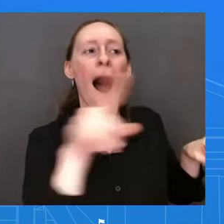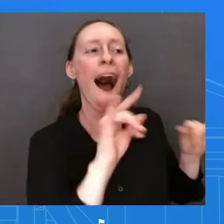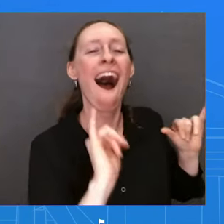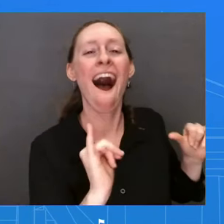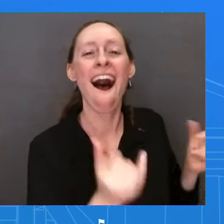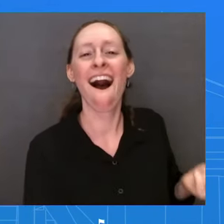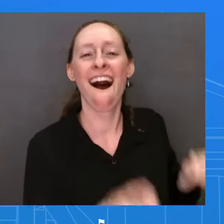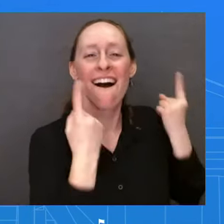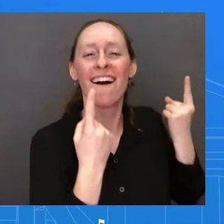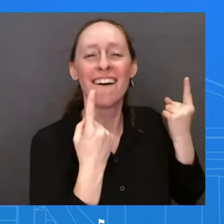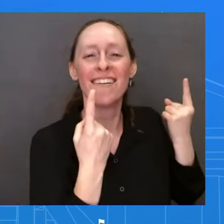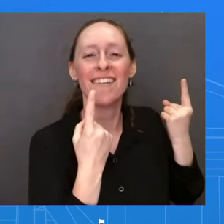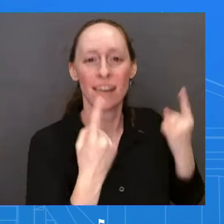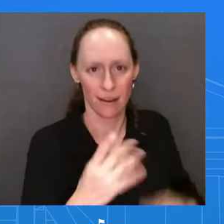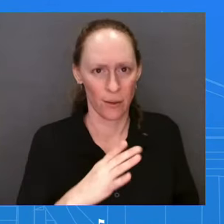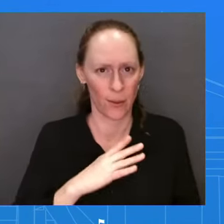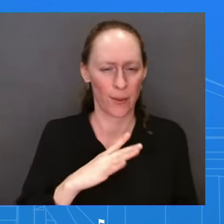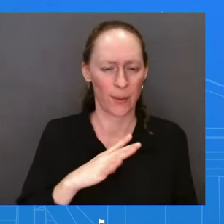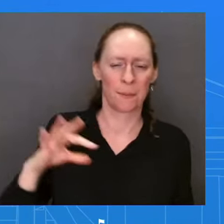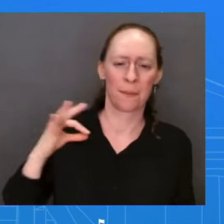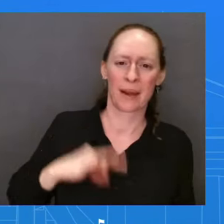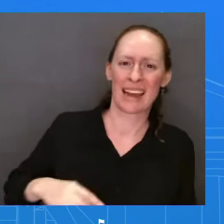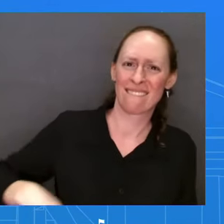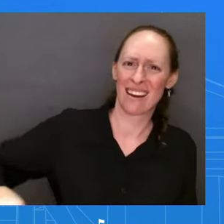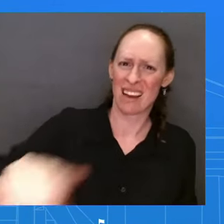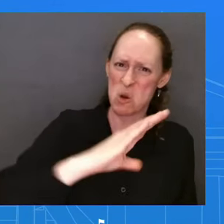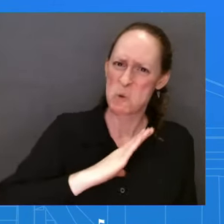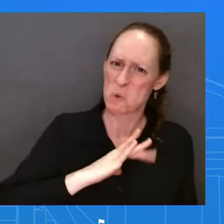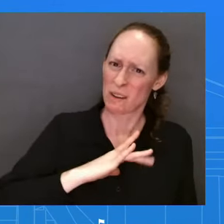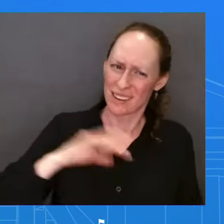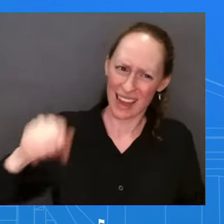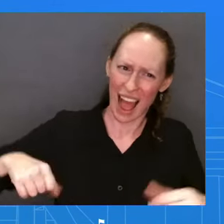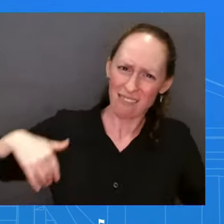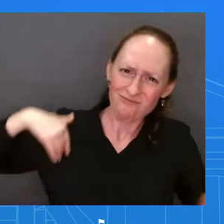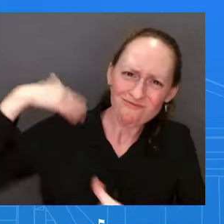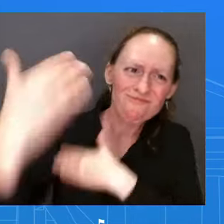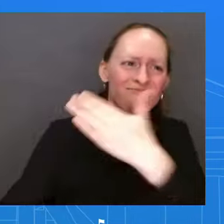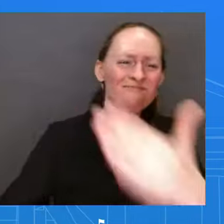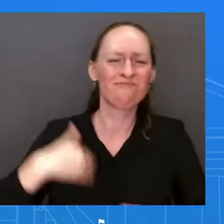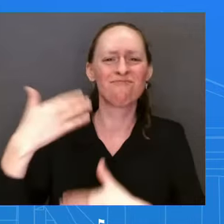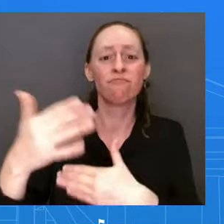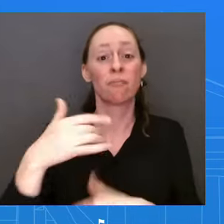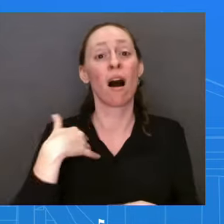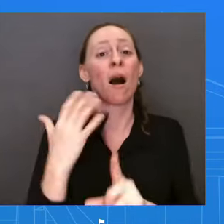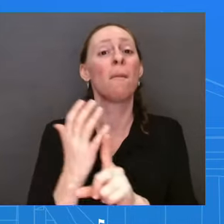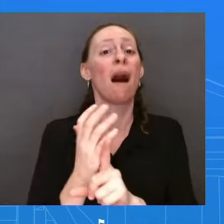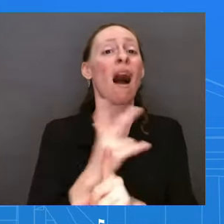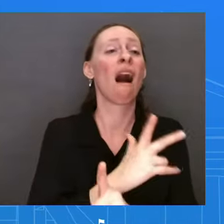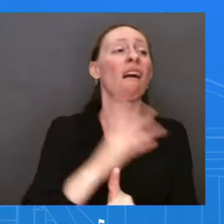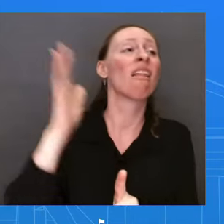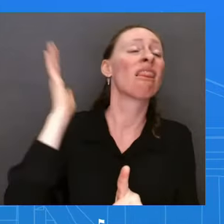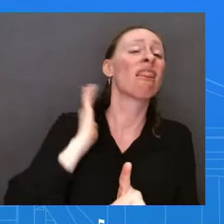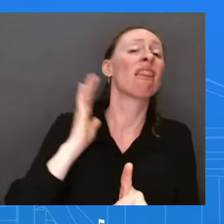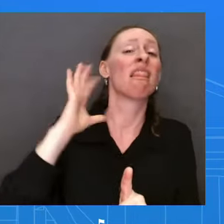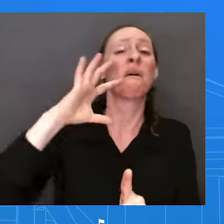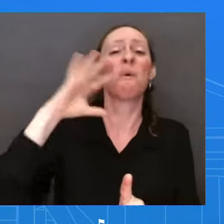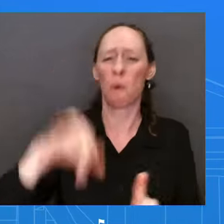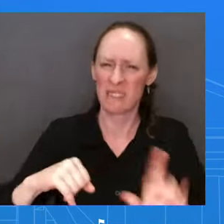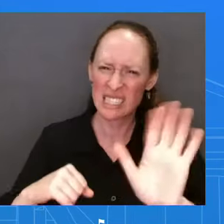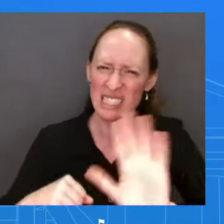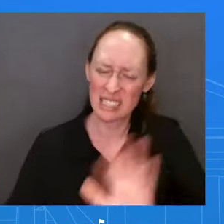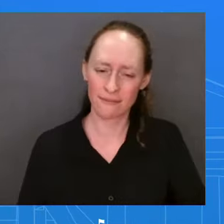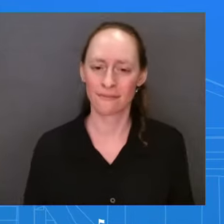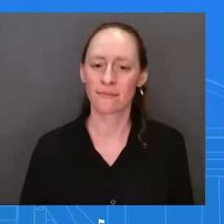returning to these failed, trickle-down policies that never seem to ever trickle down. And just on one other topic, United Airlines is calling out the